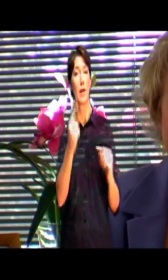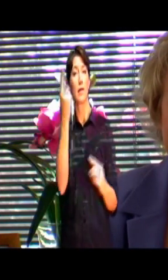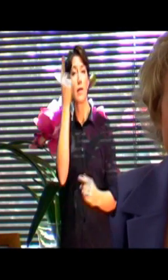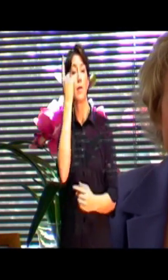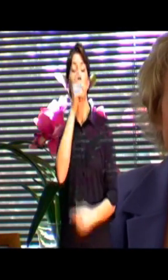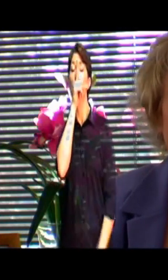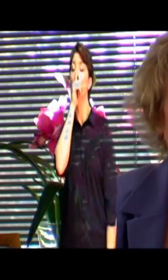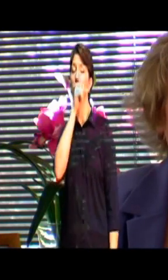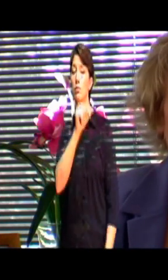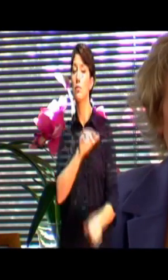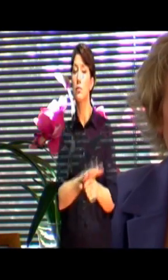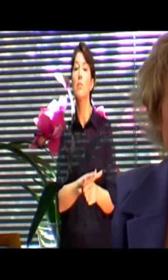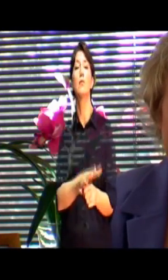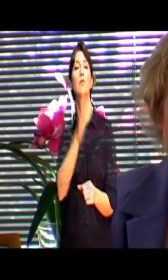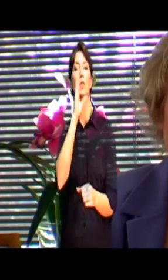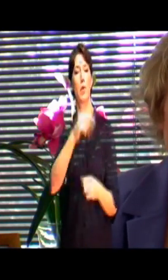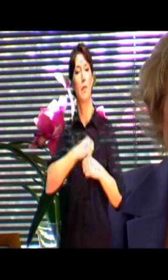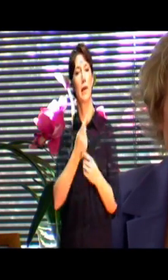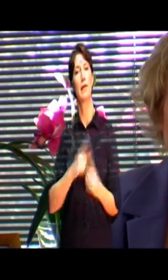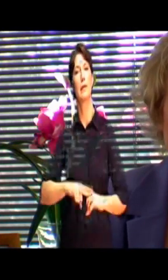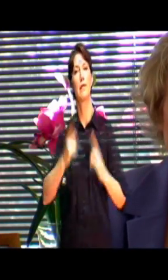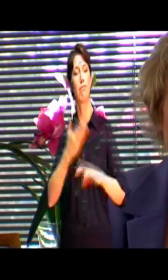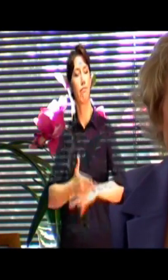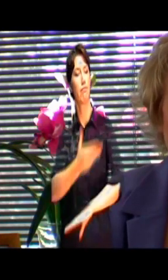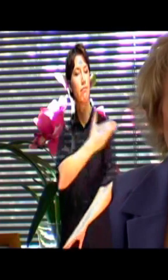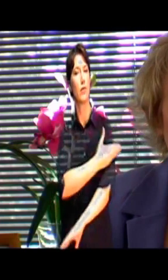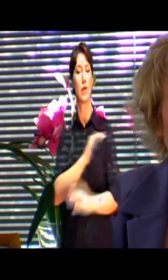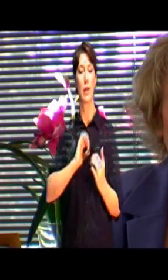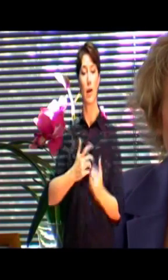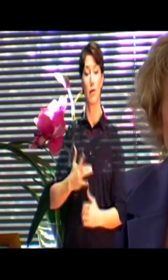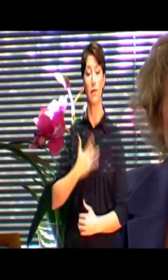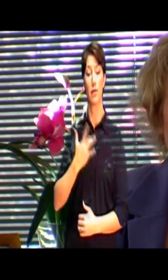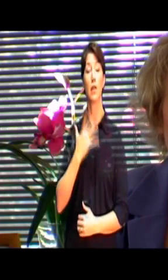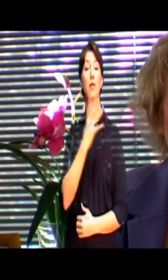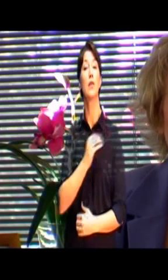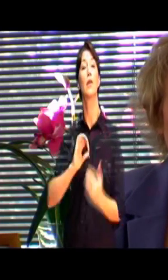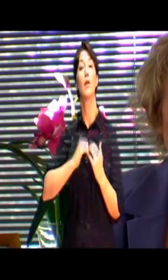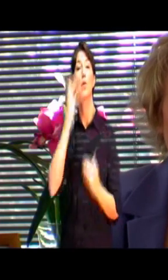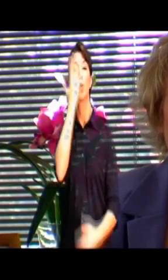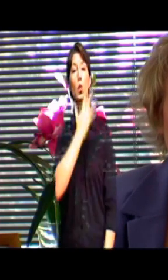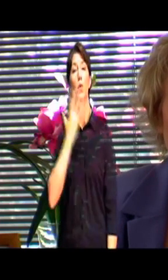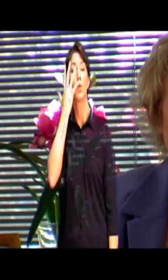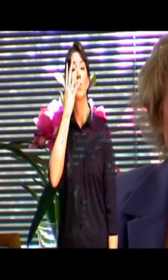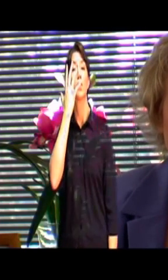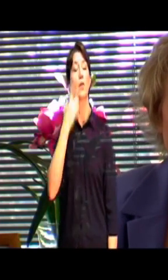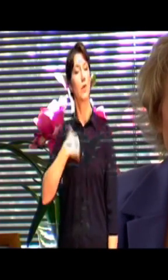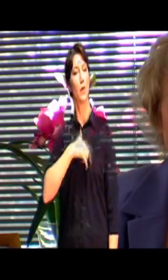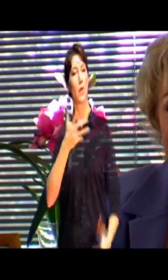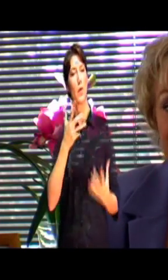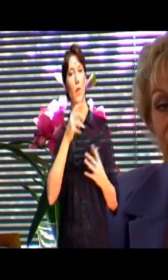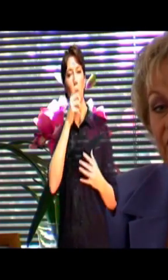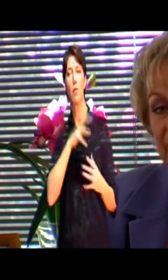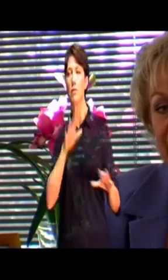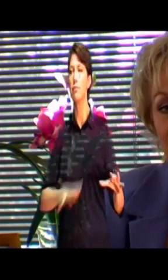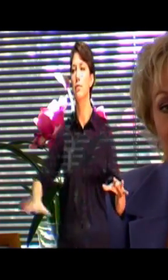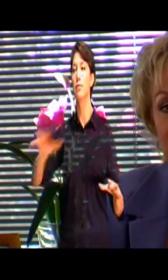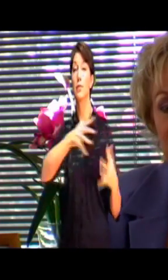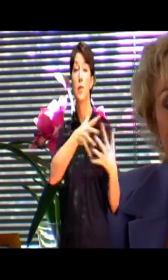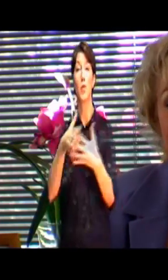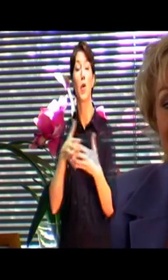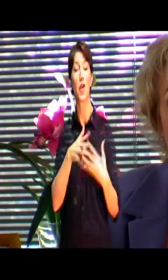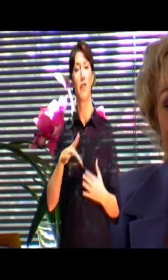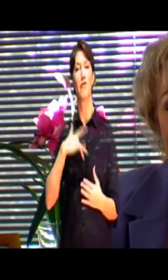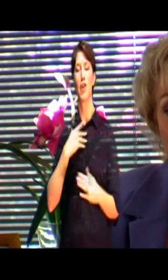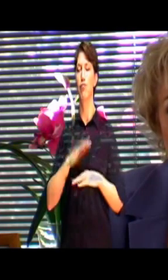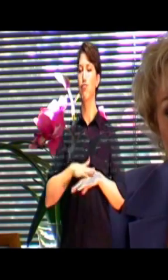difference in how they look and how they feel. We want to pamper women across America. In fact, one of our main goals